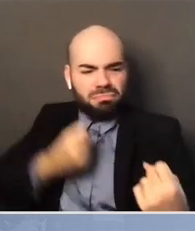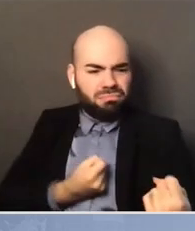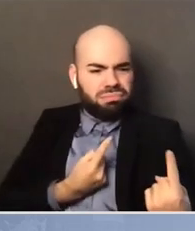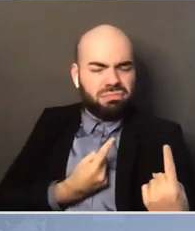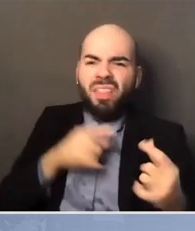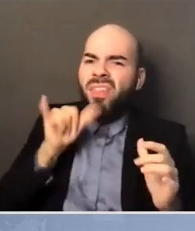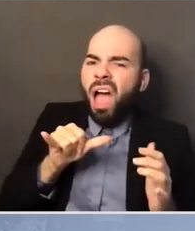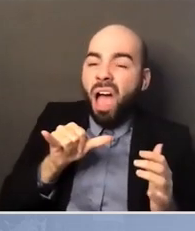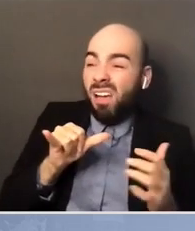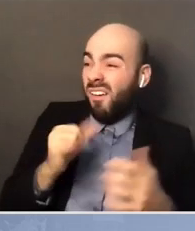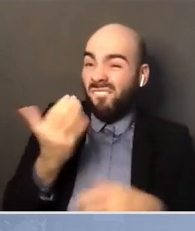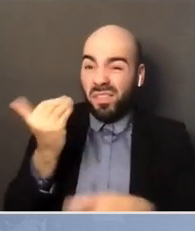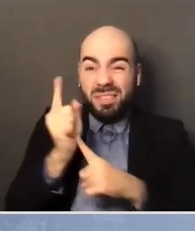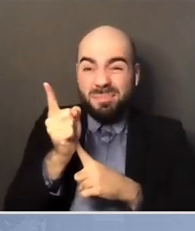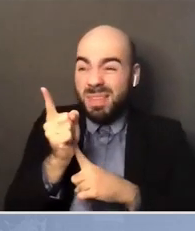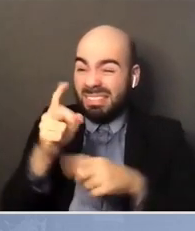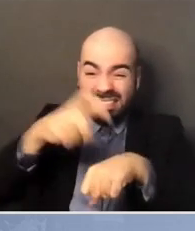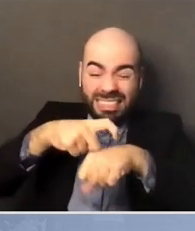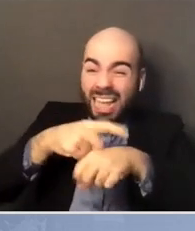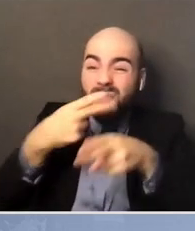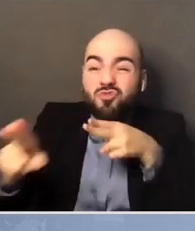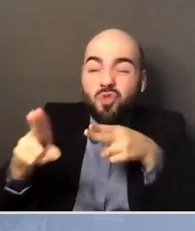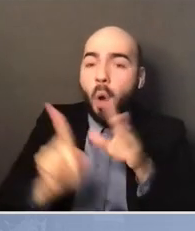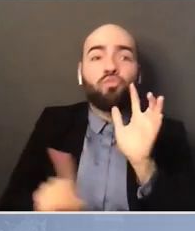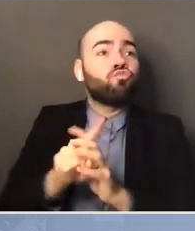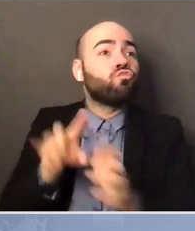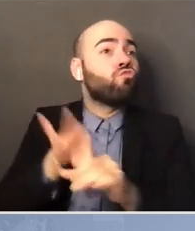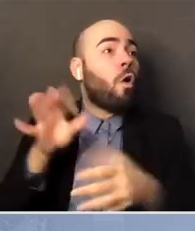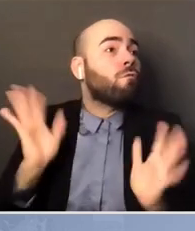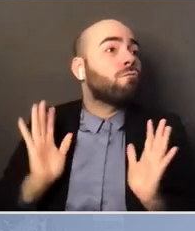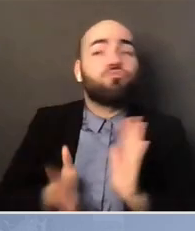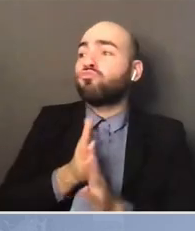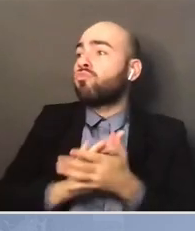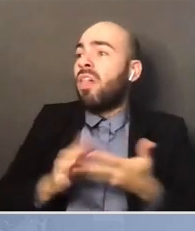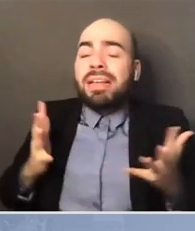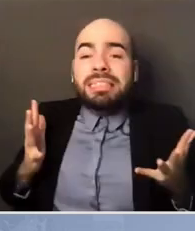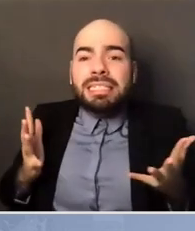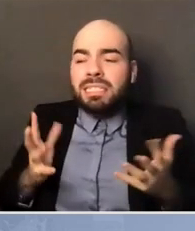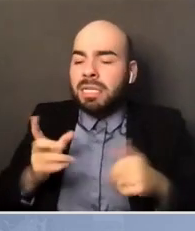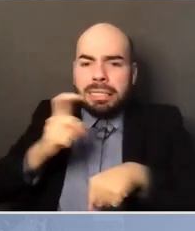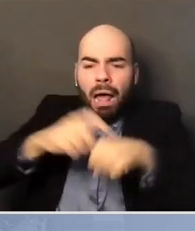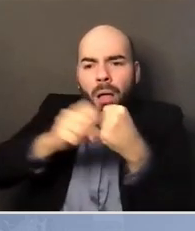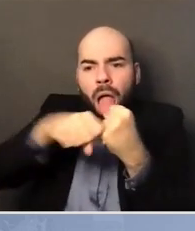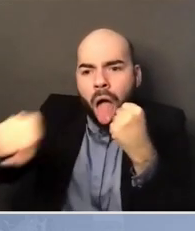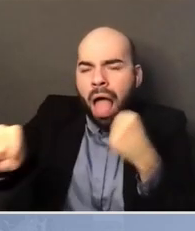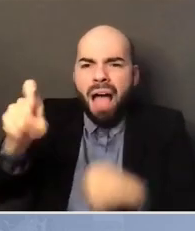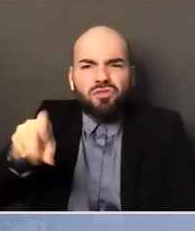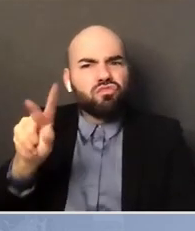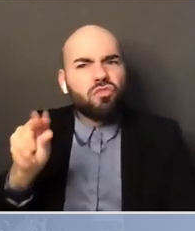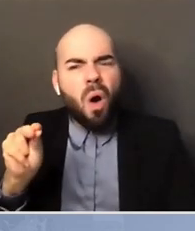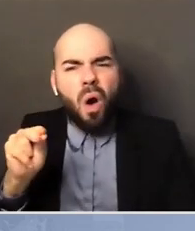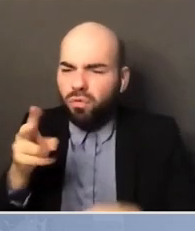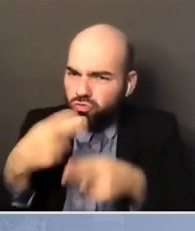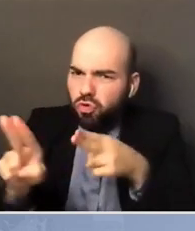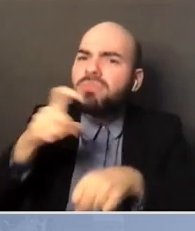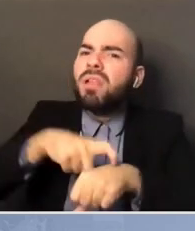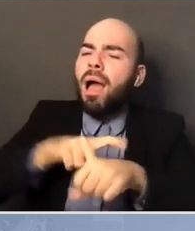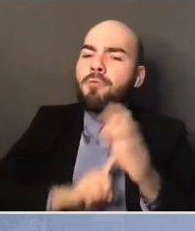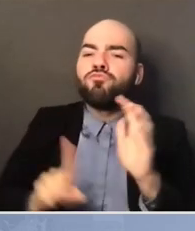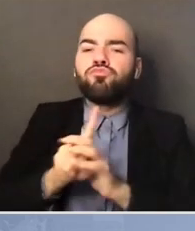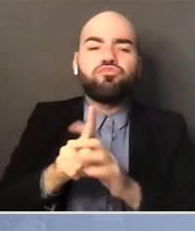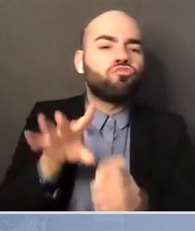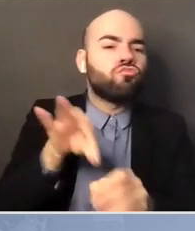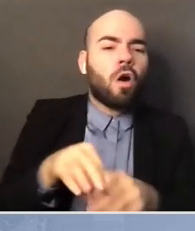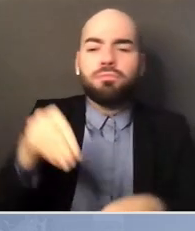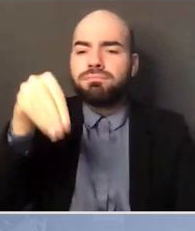So, we saw this summer amazing outpourings of folks on the streets from every different